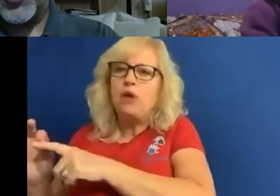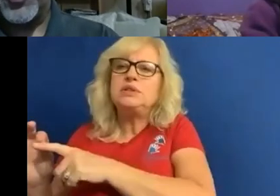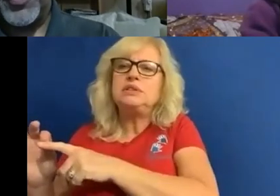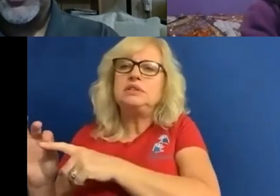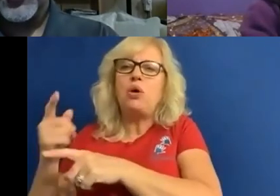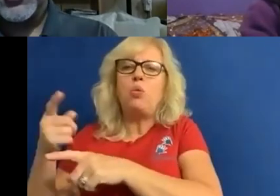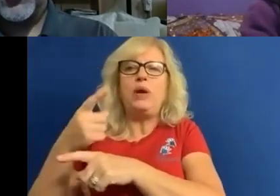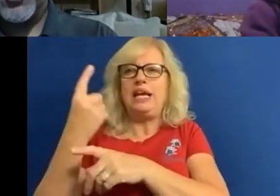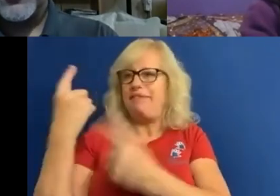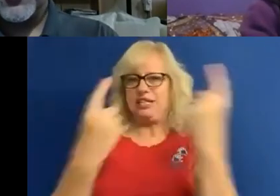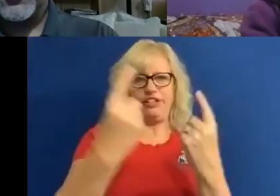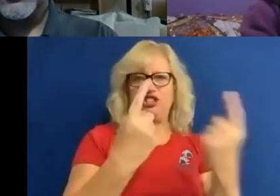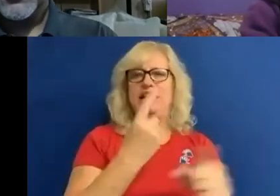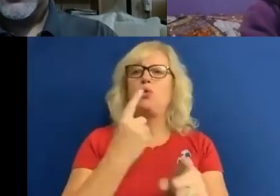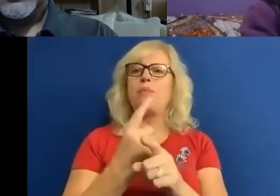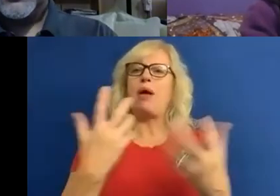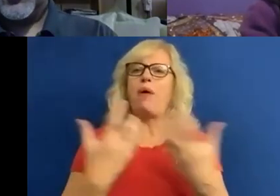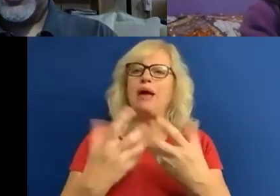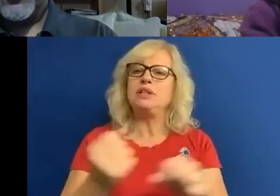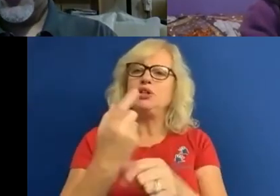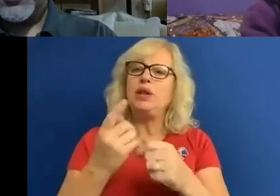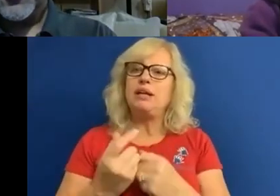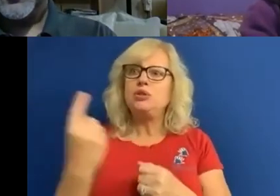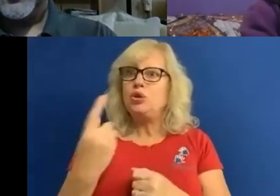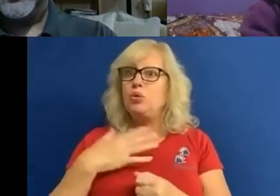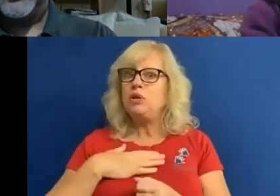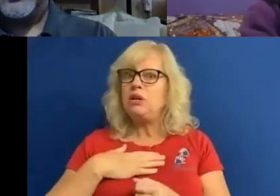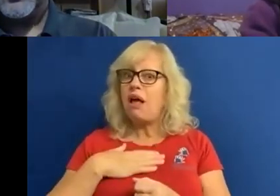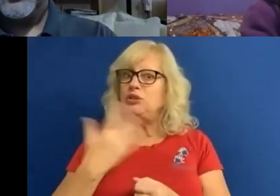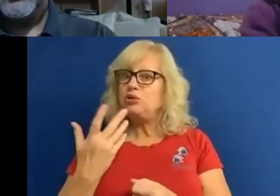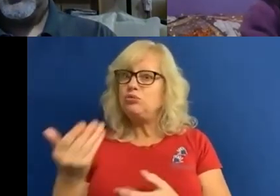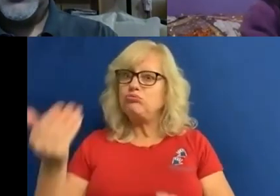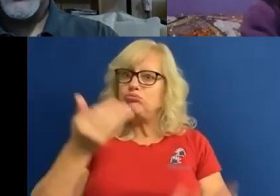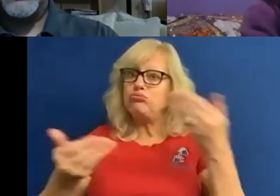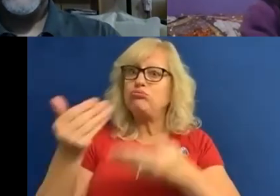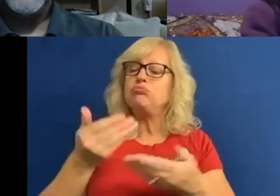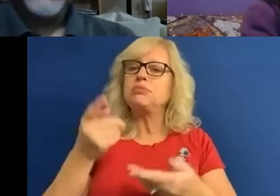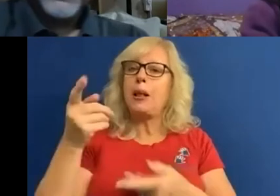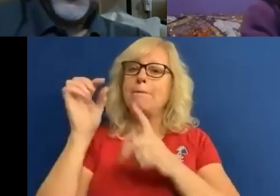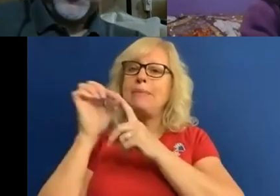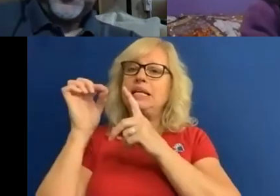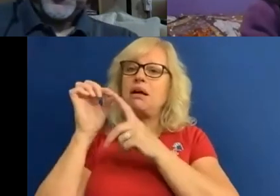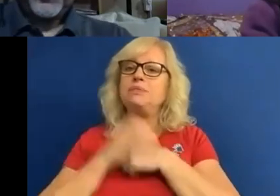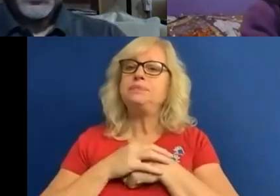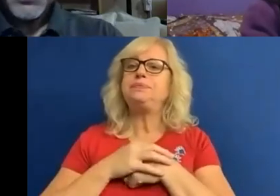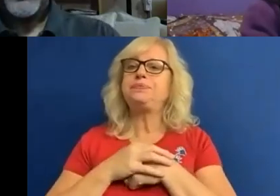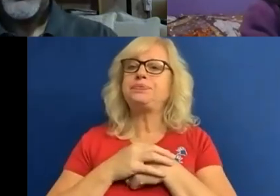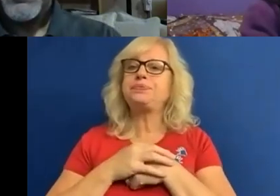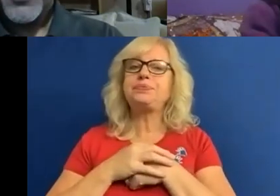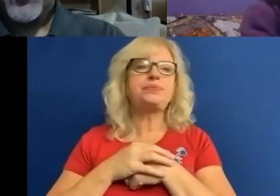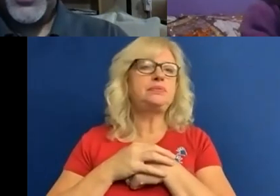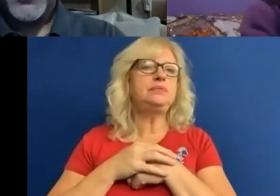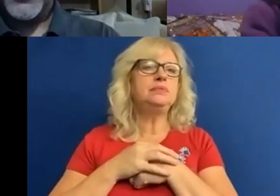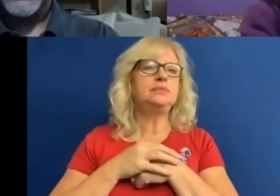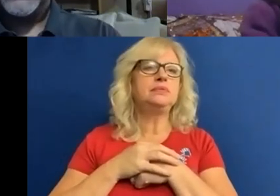spoken about is would someone like to jump in on that one. Peter. Can you hear me